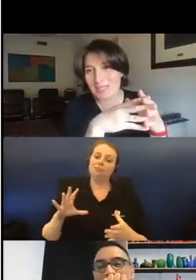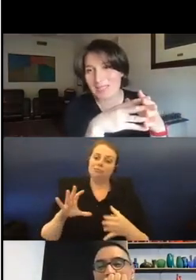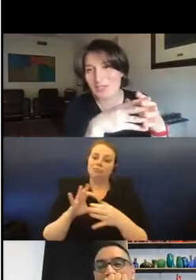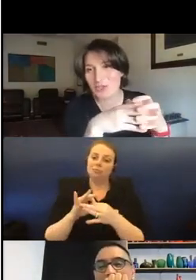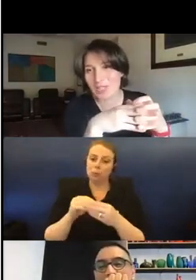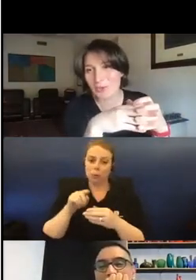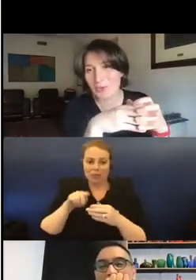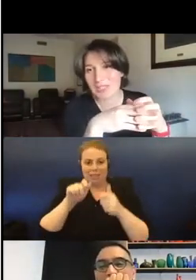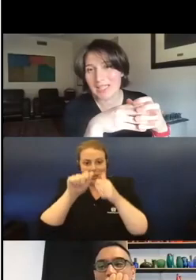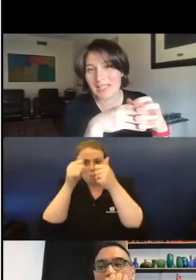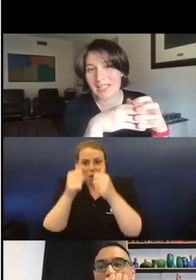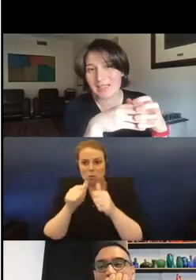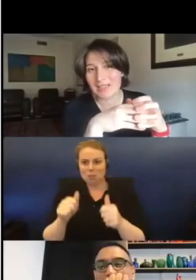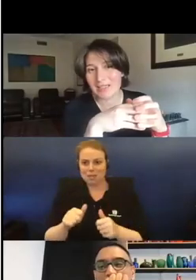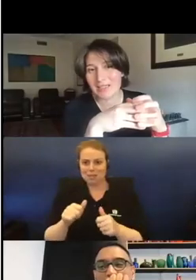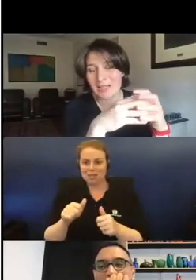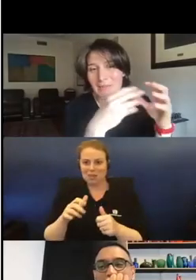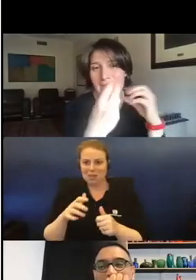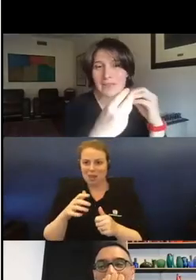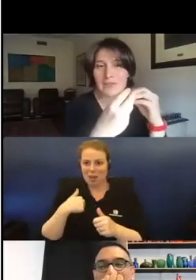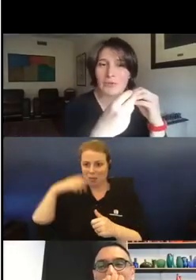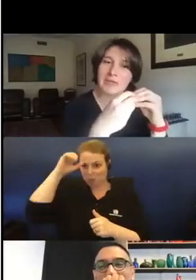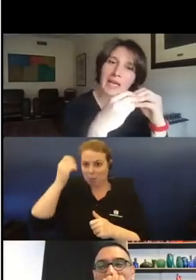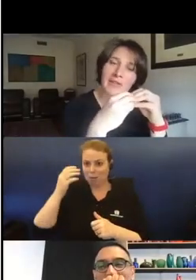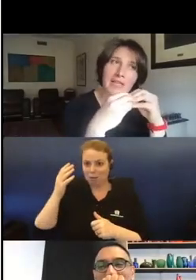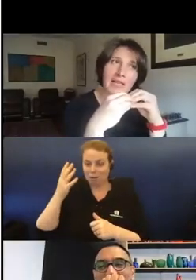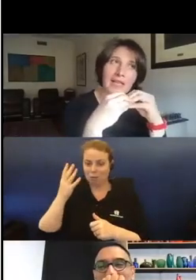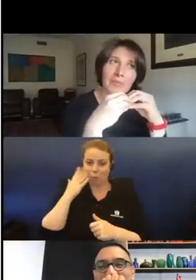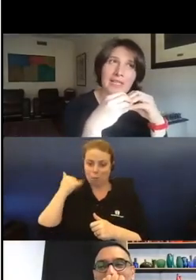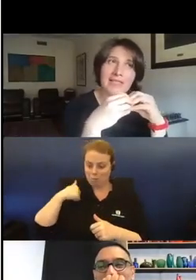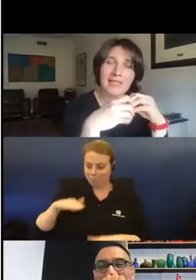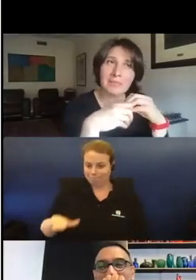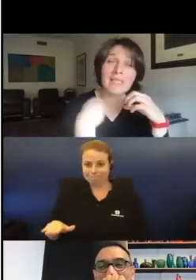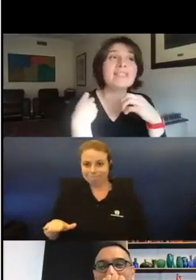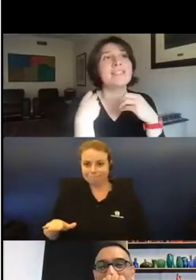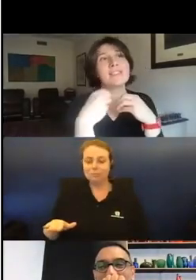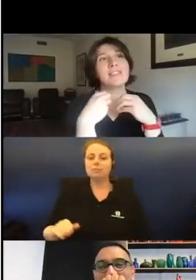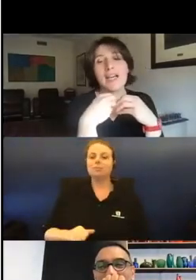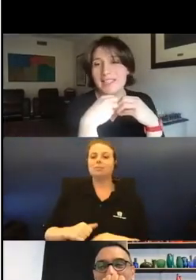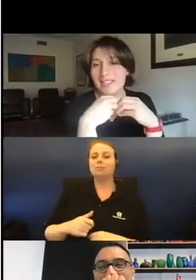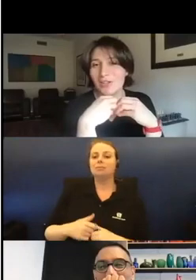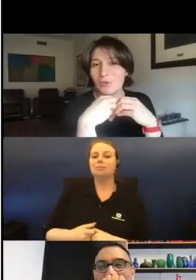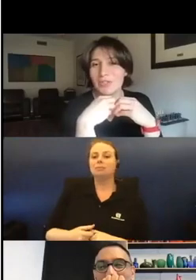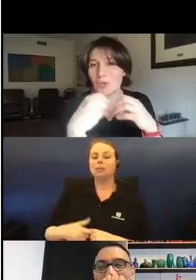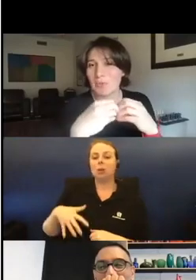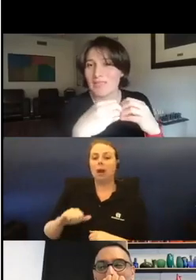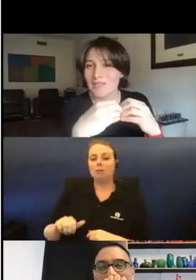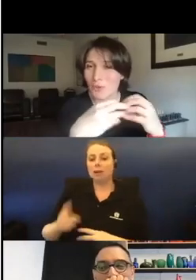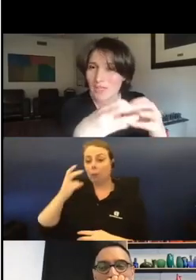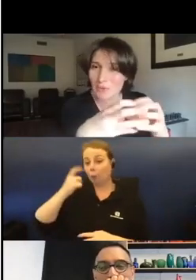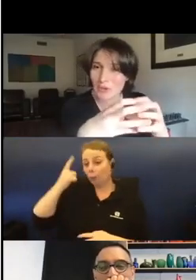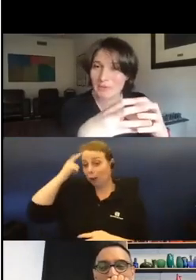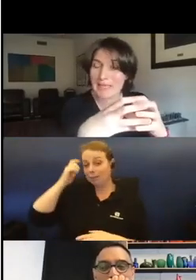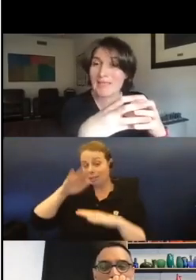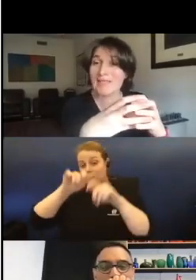monuments since childhood, and then having a pre-existent idea of these monuments as